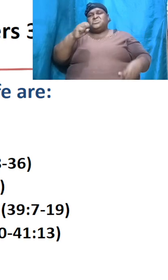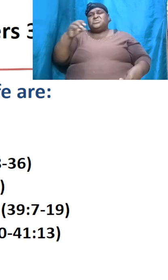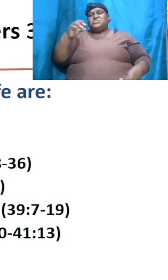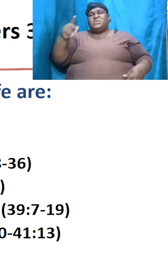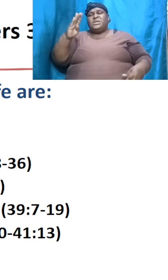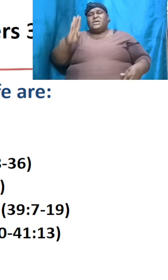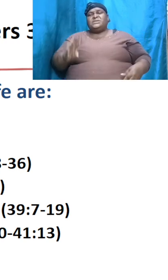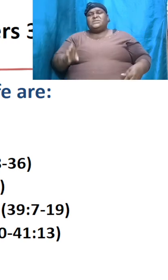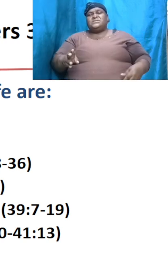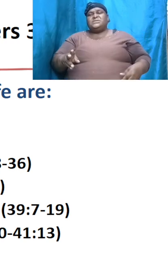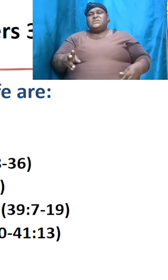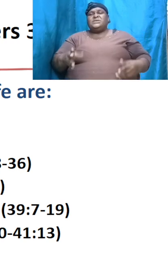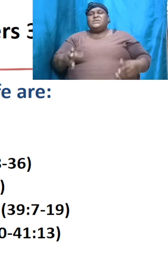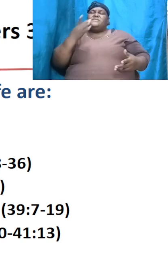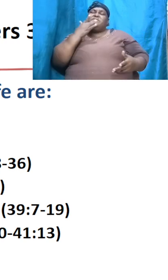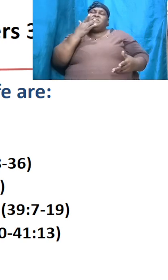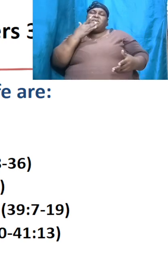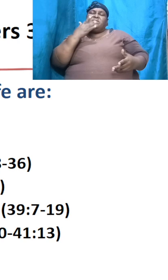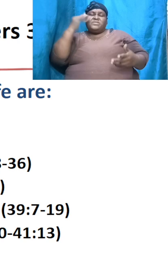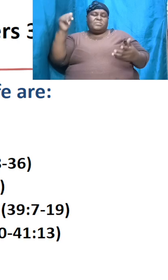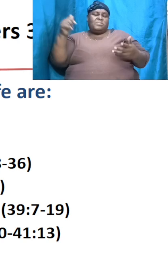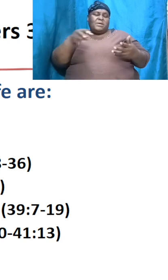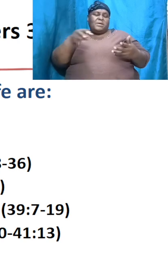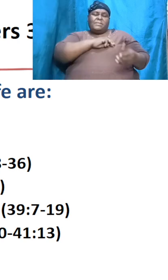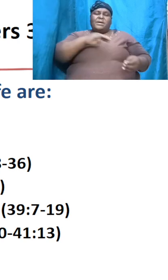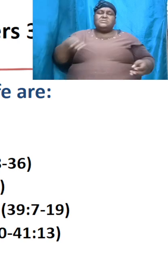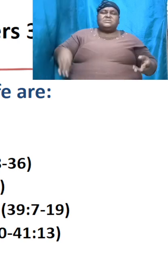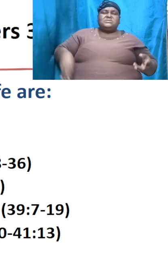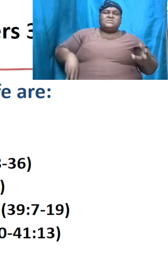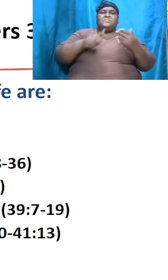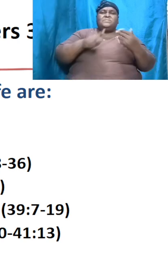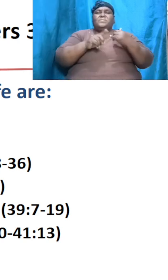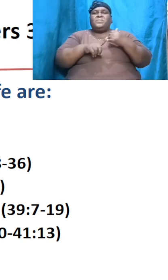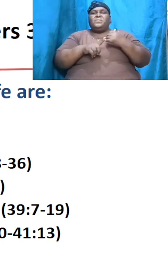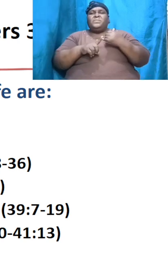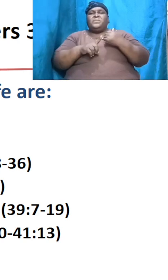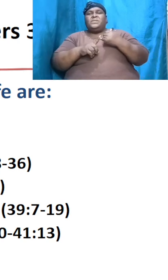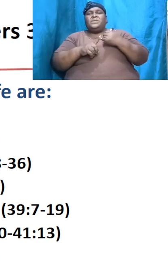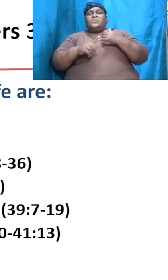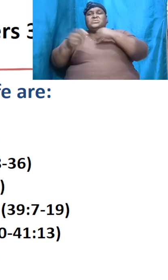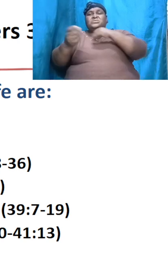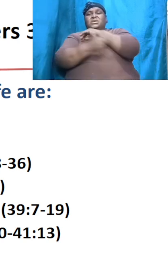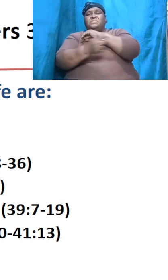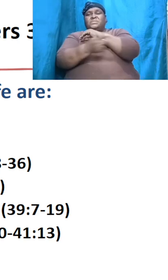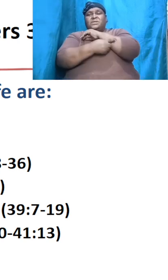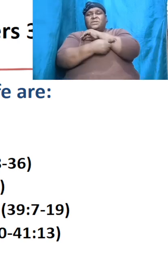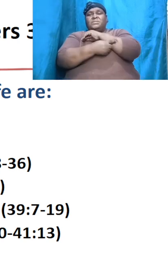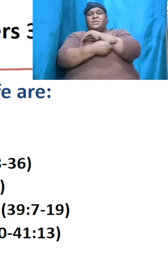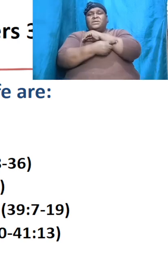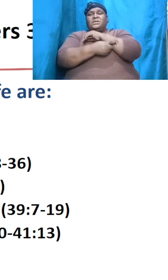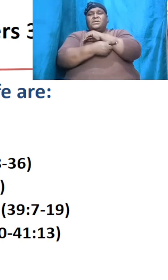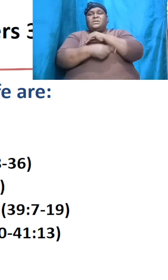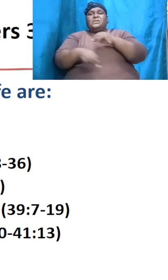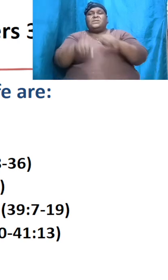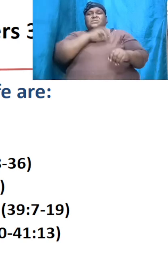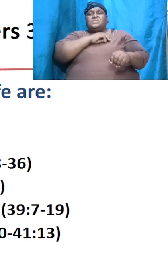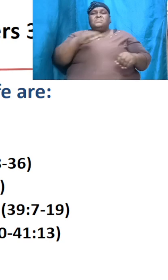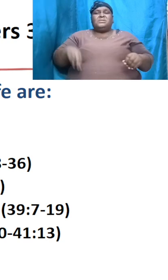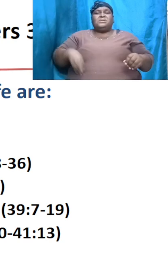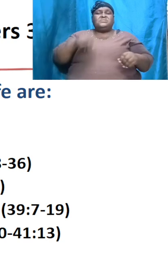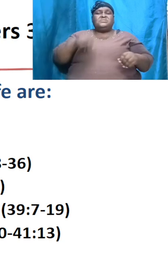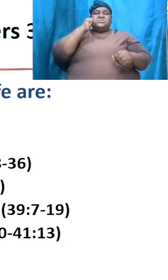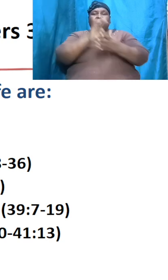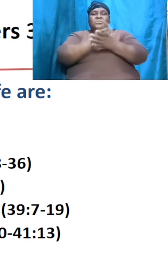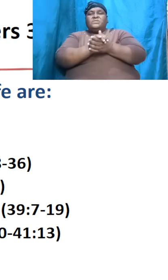then he was favored by his master he was tempted by his master's wife